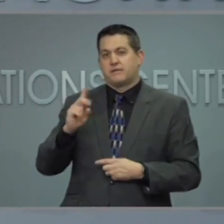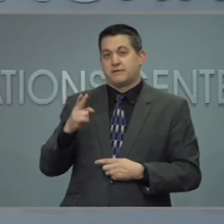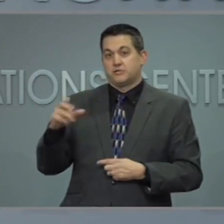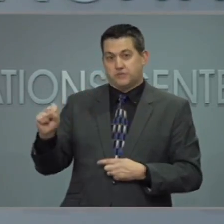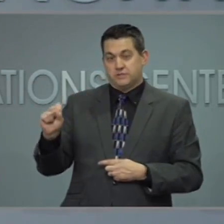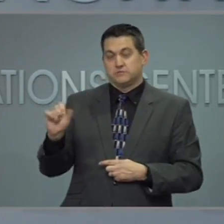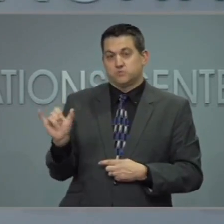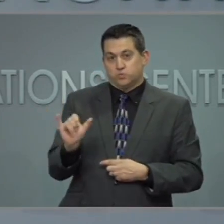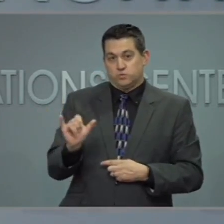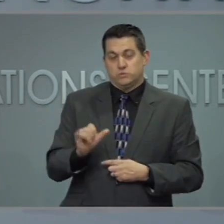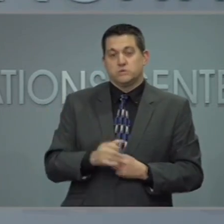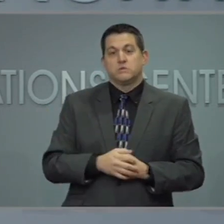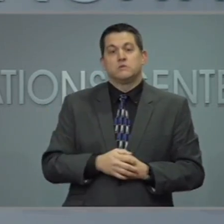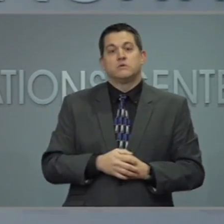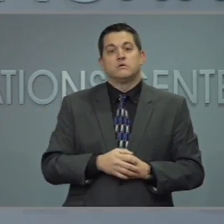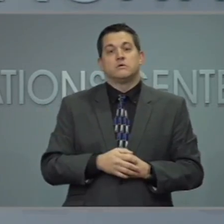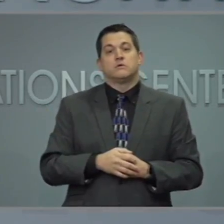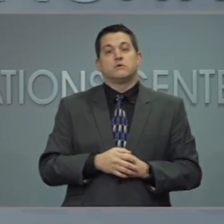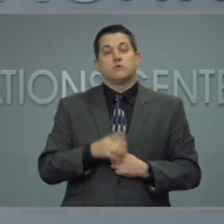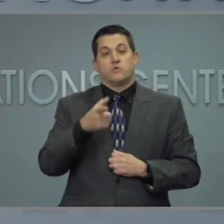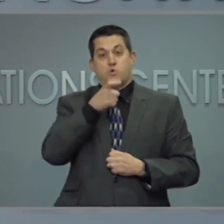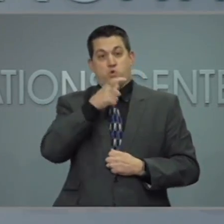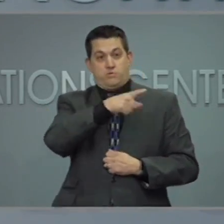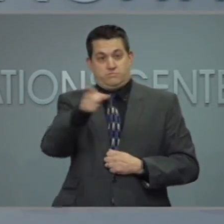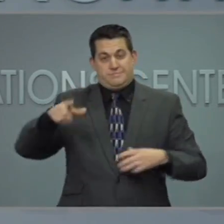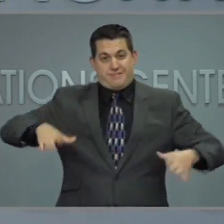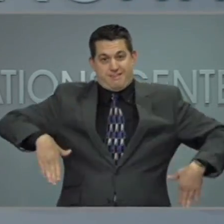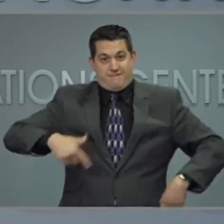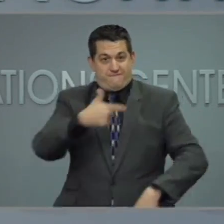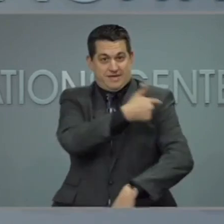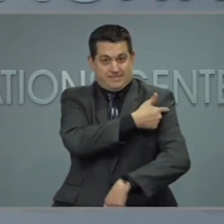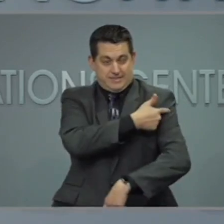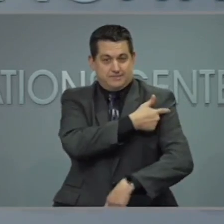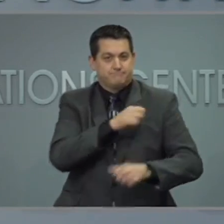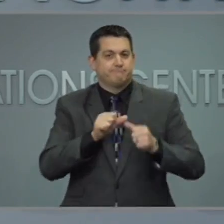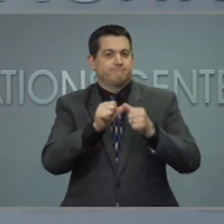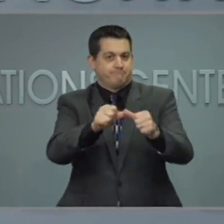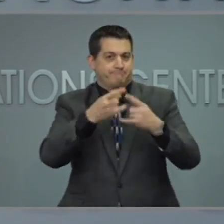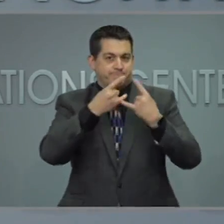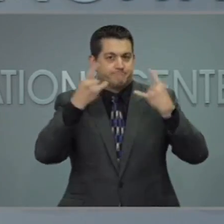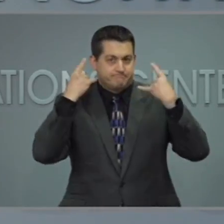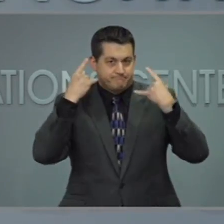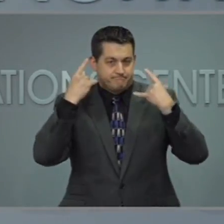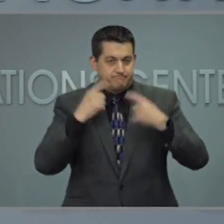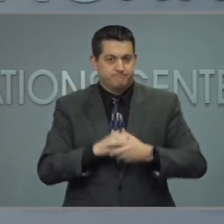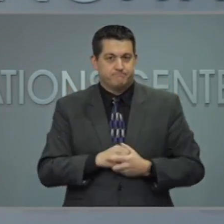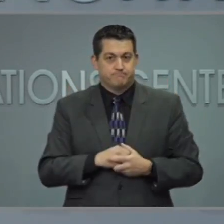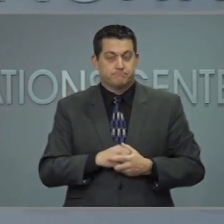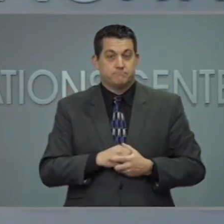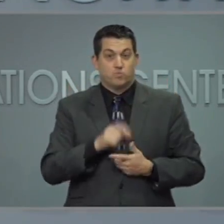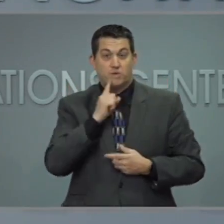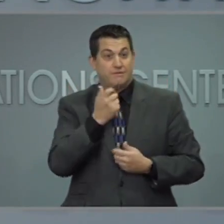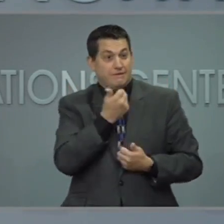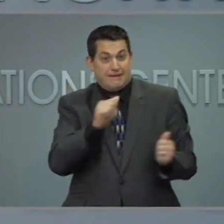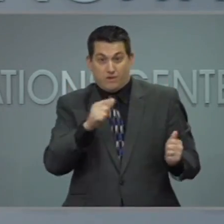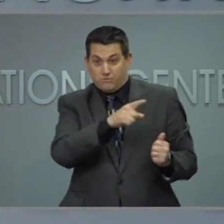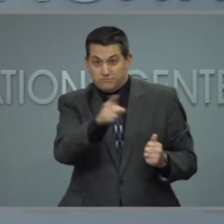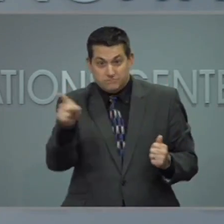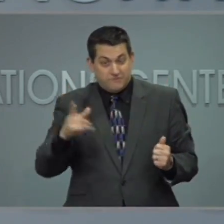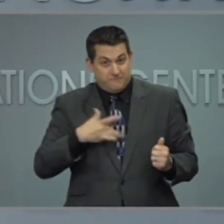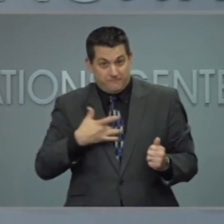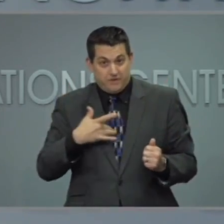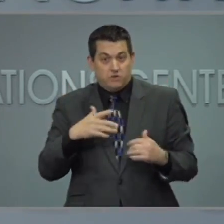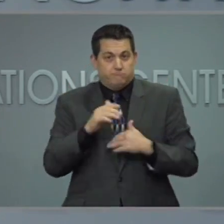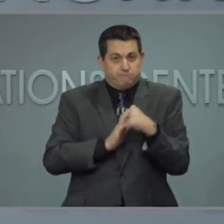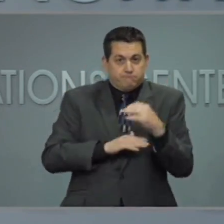Human Services for unvaccinated people to wear masks. And certainly anyone who feels better protected